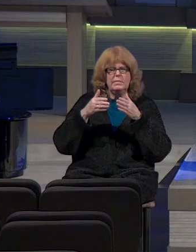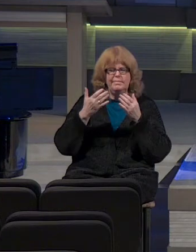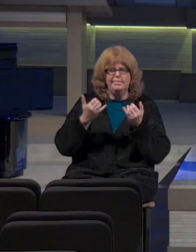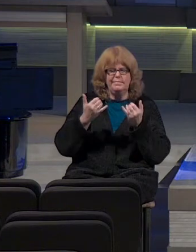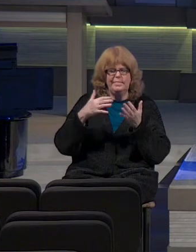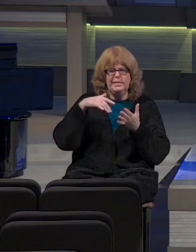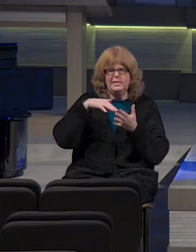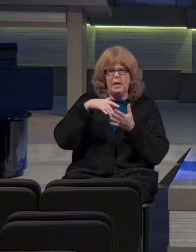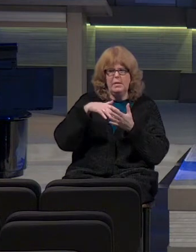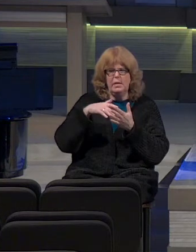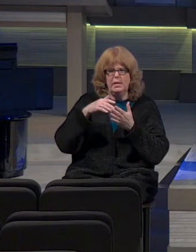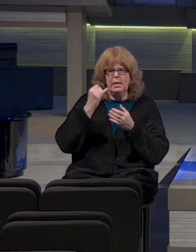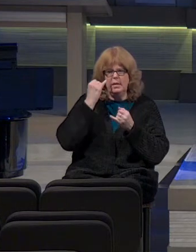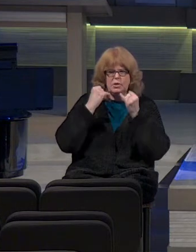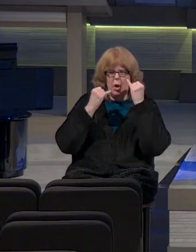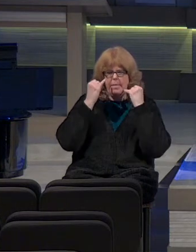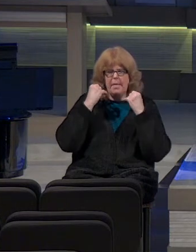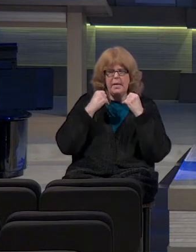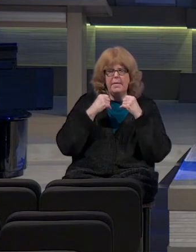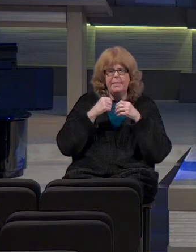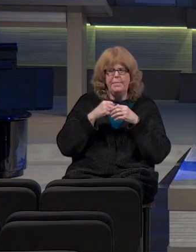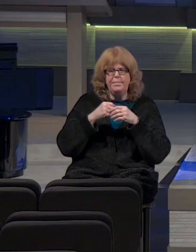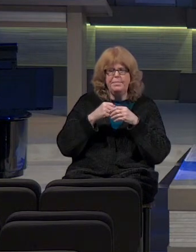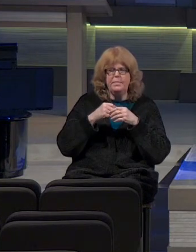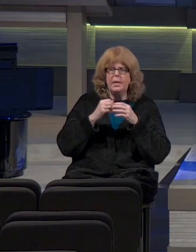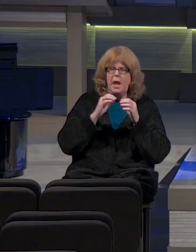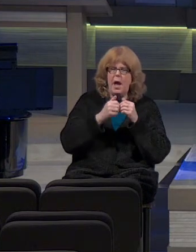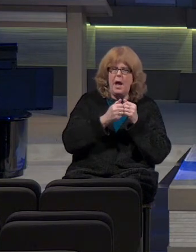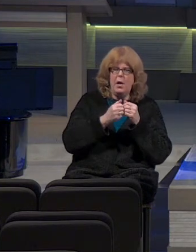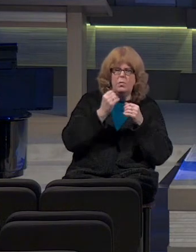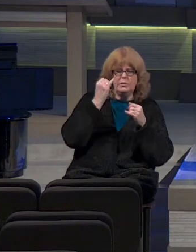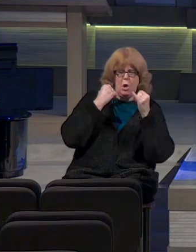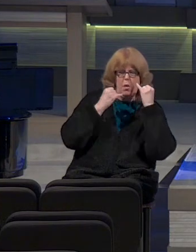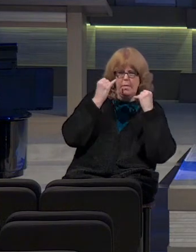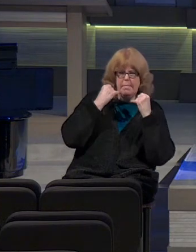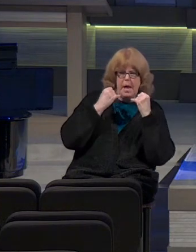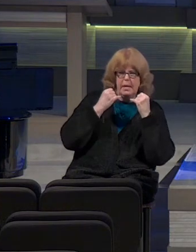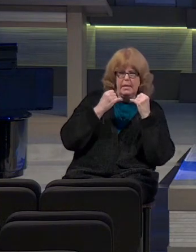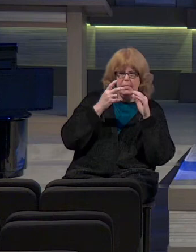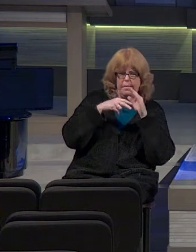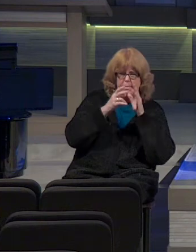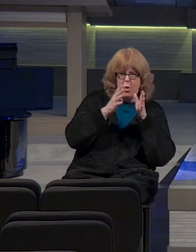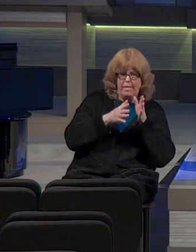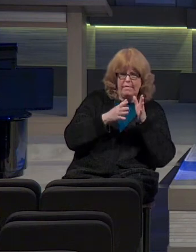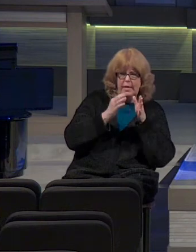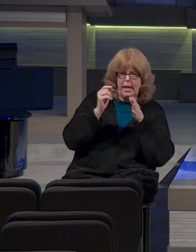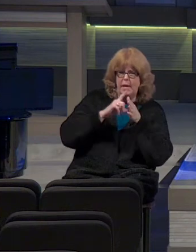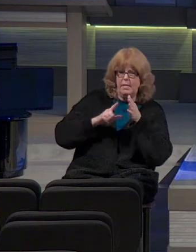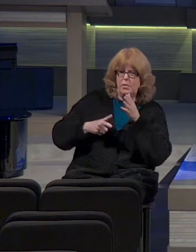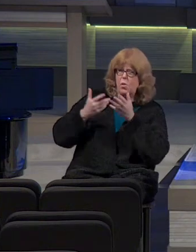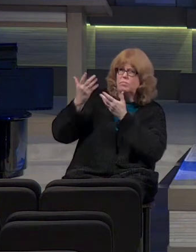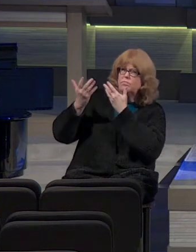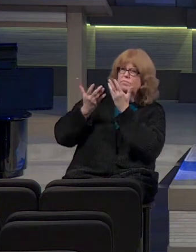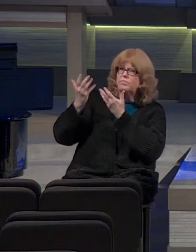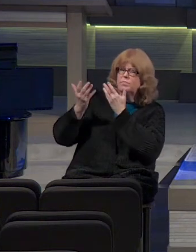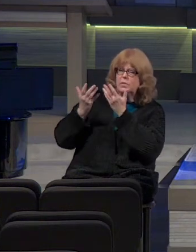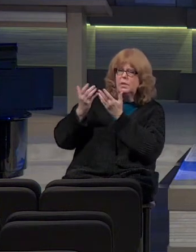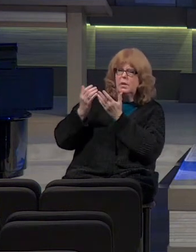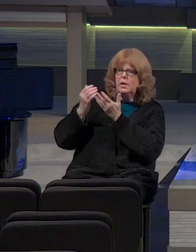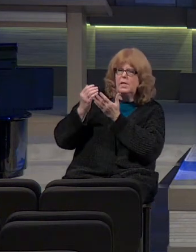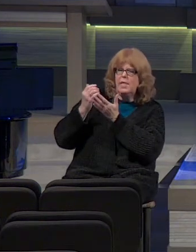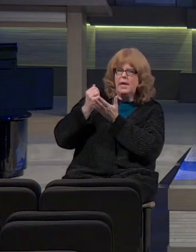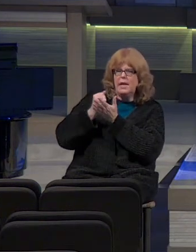study in the book of Jeremiah, is those interactions between Jeremiah the prophet and the Lord that help